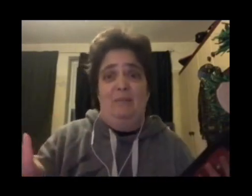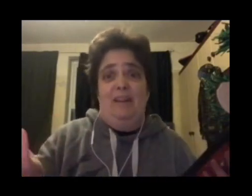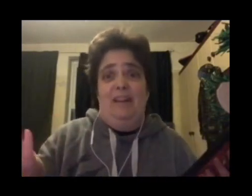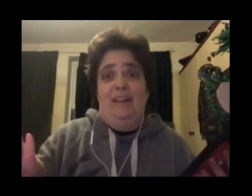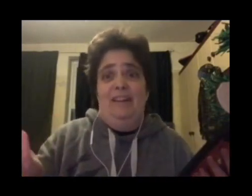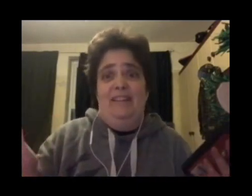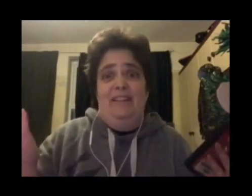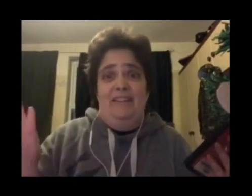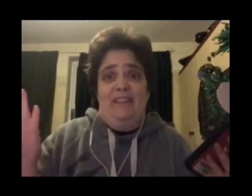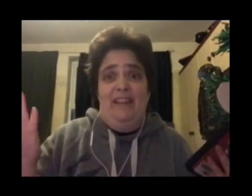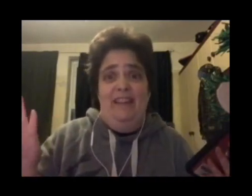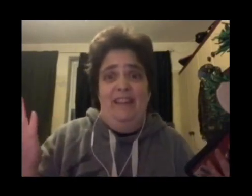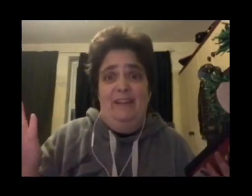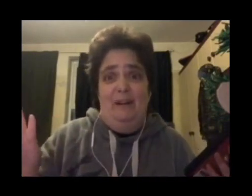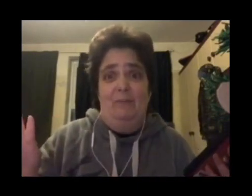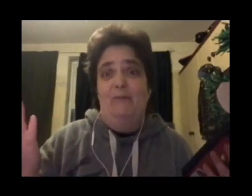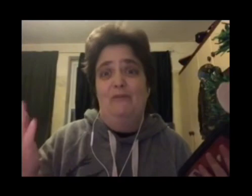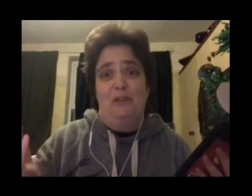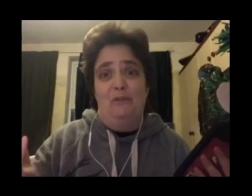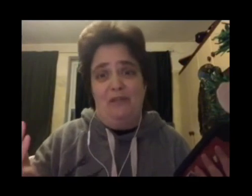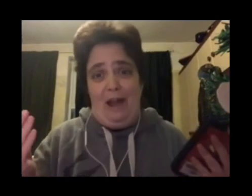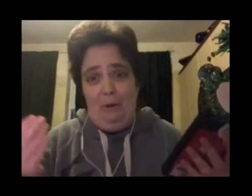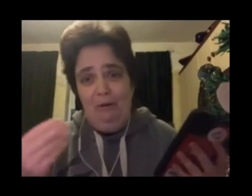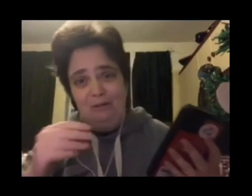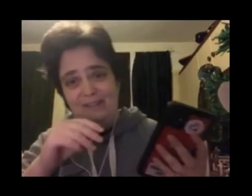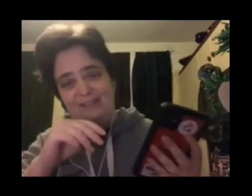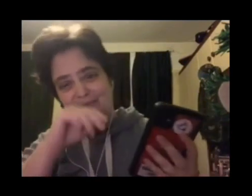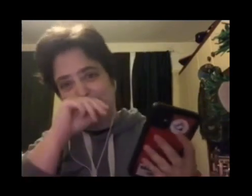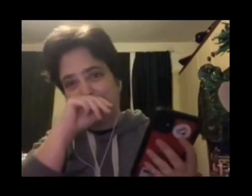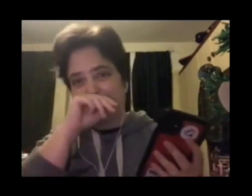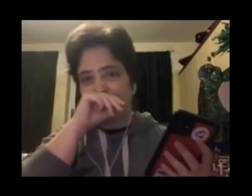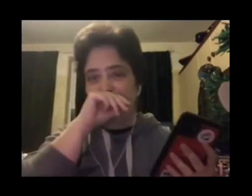It's a bit... I'm confused now.